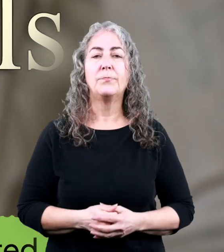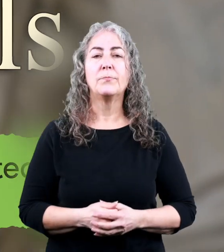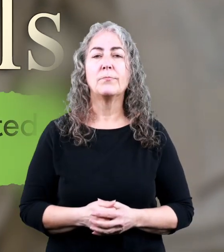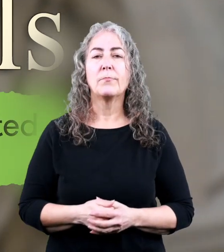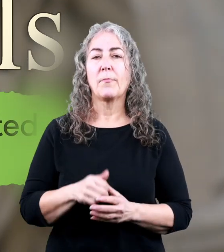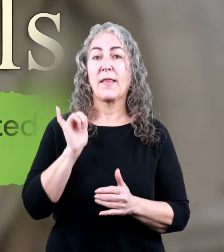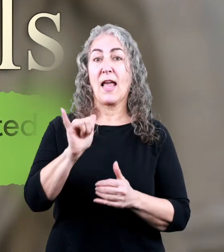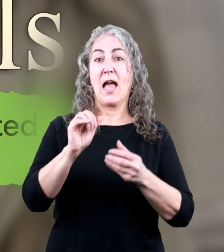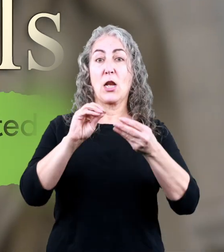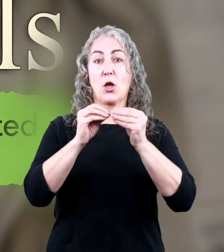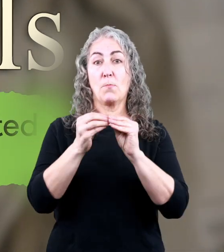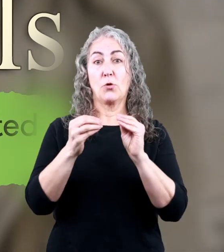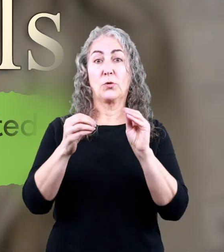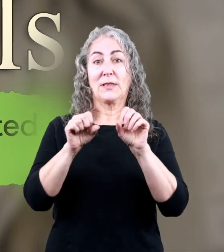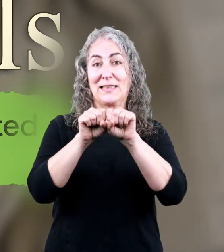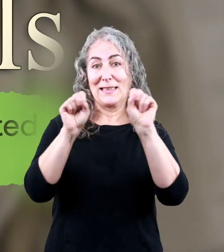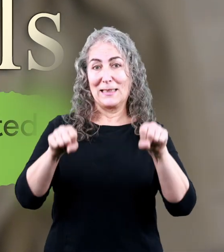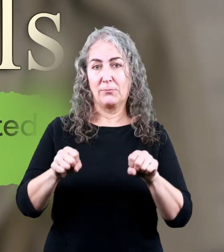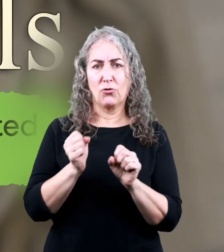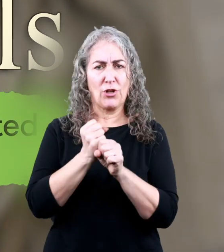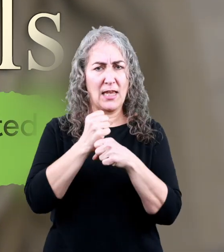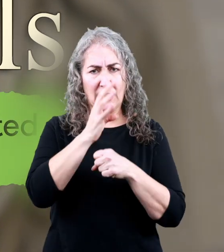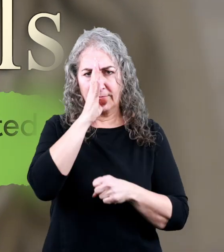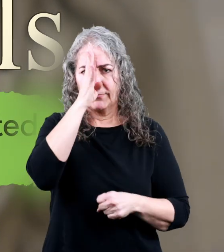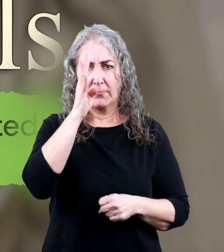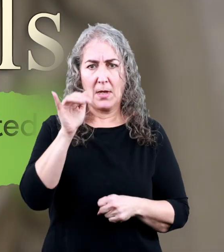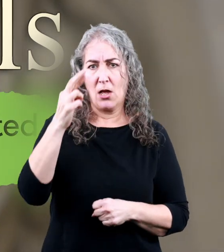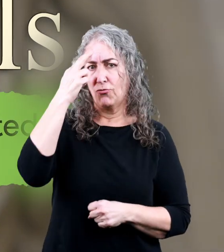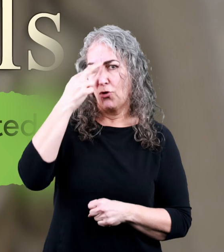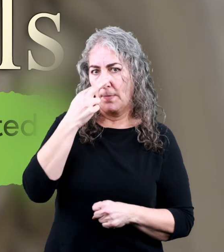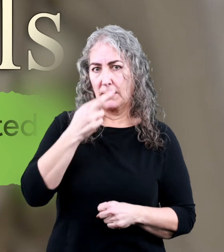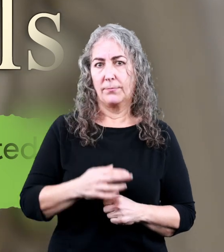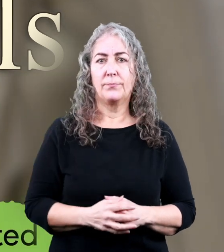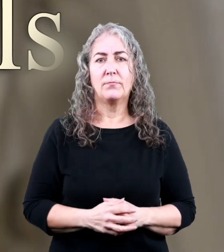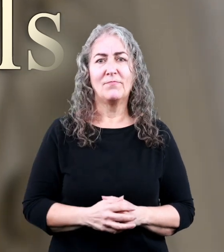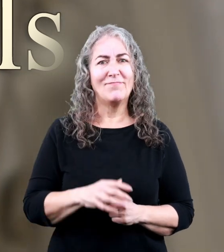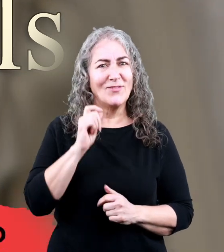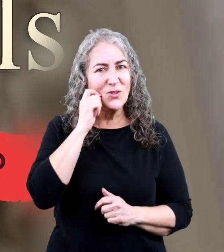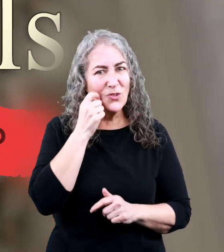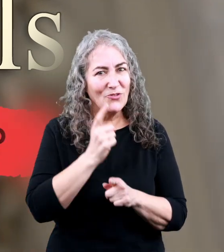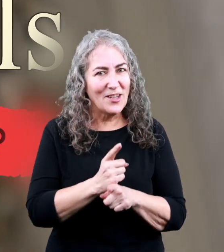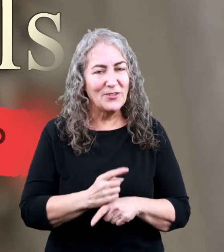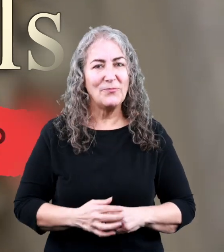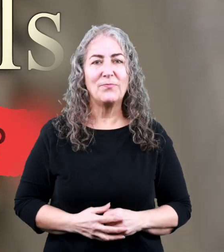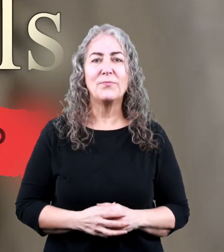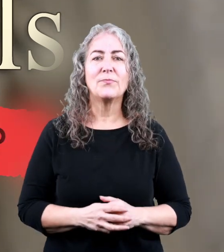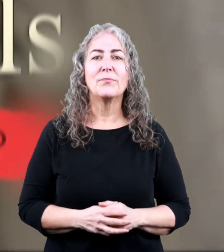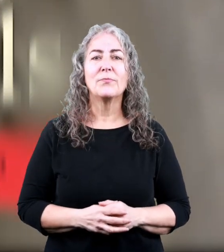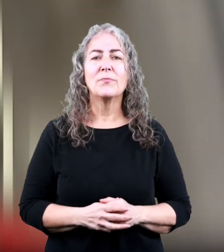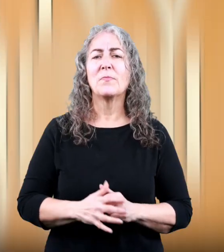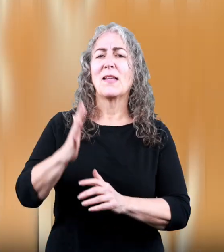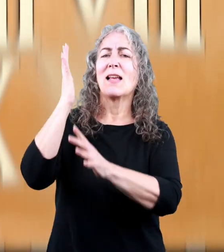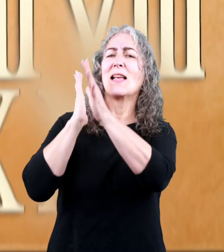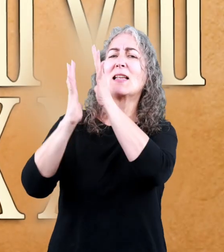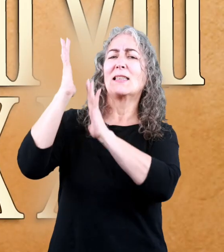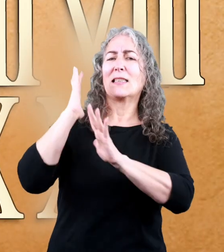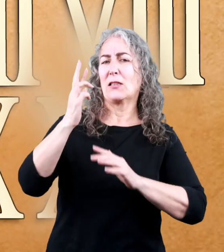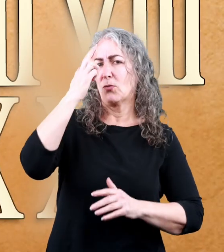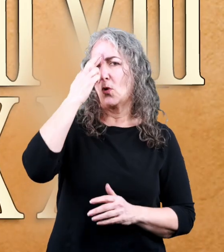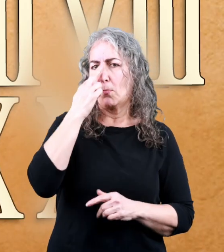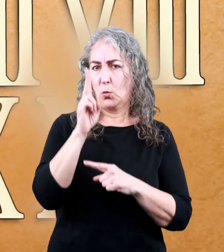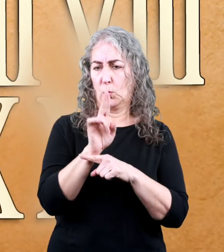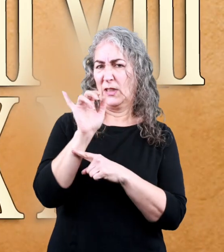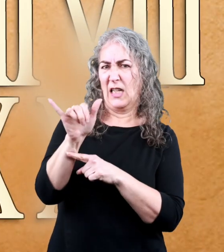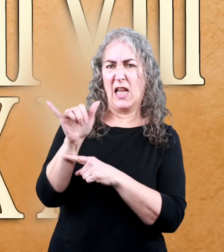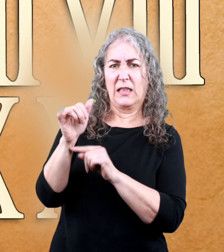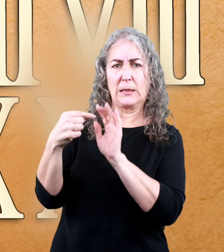numerals is a numbering system created by the Romans. Pretty cool, huh? The ancient